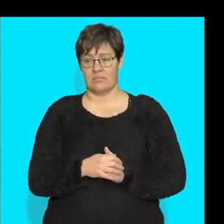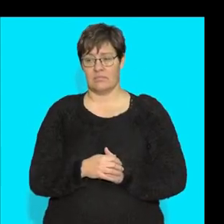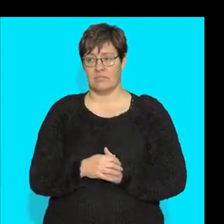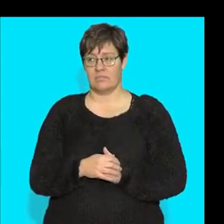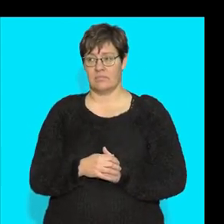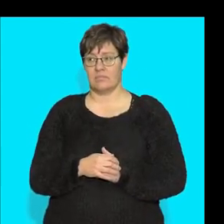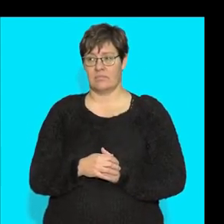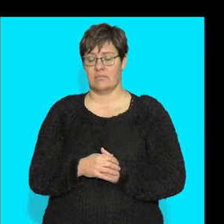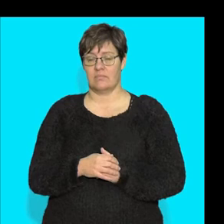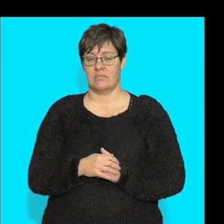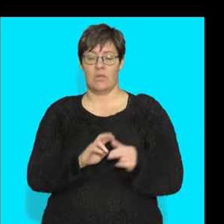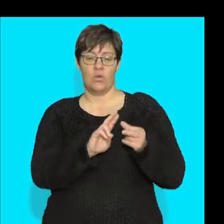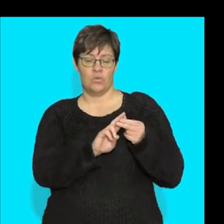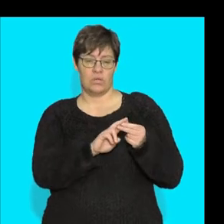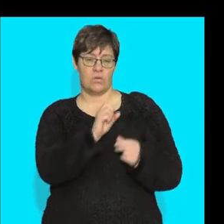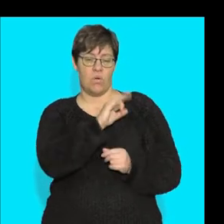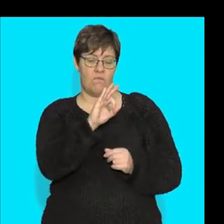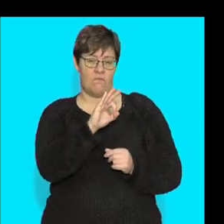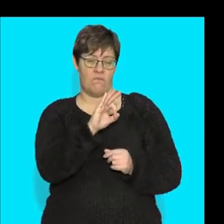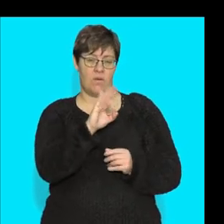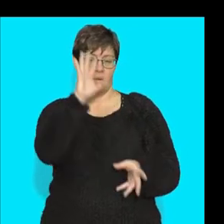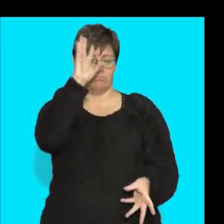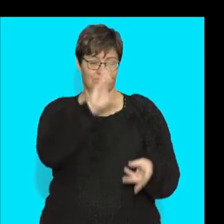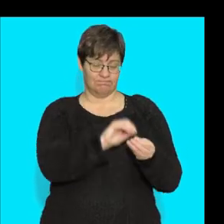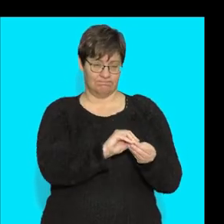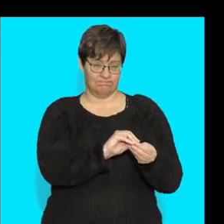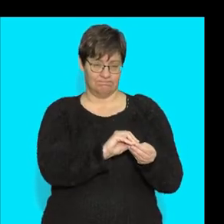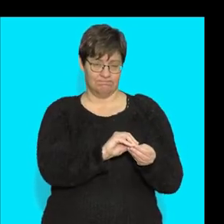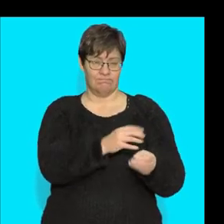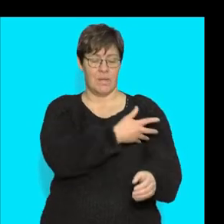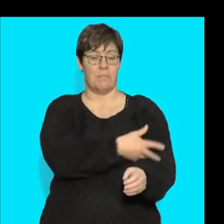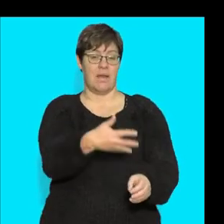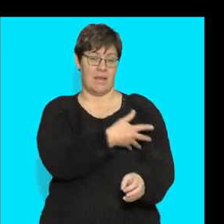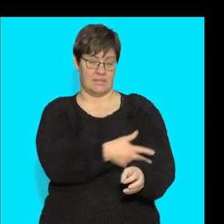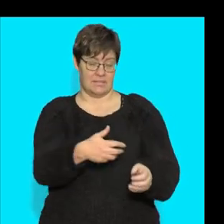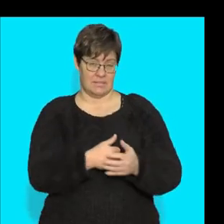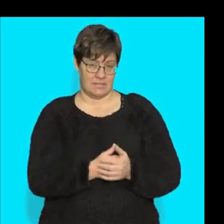of total blood.